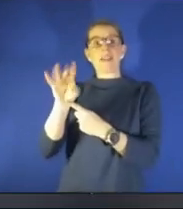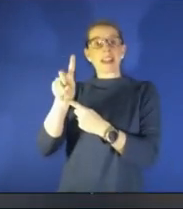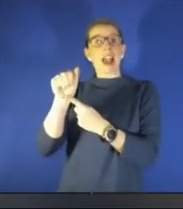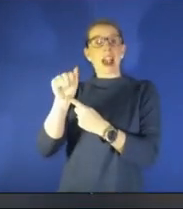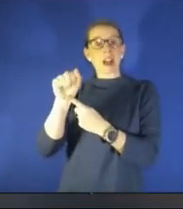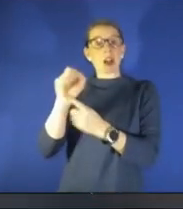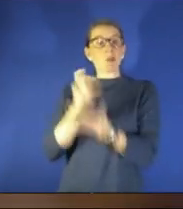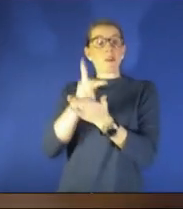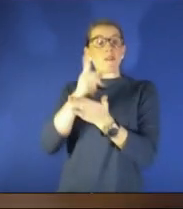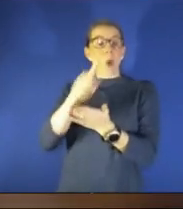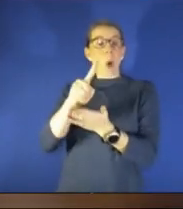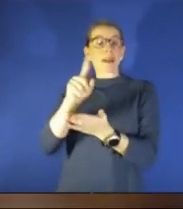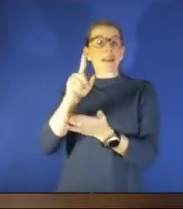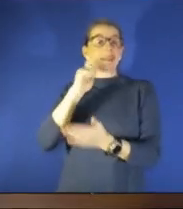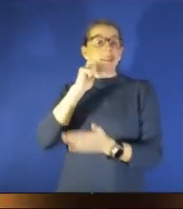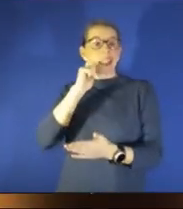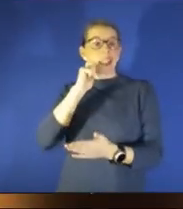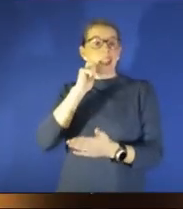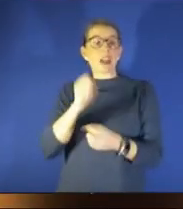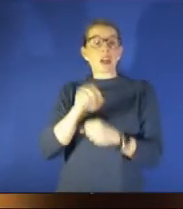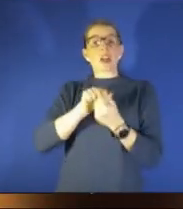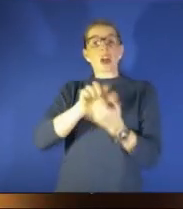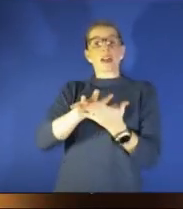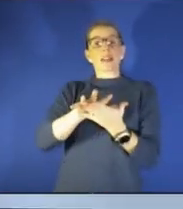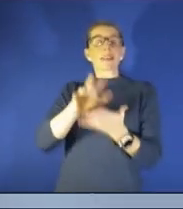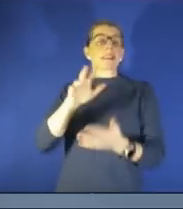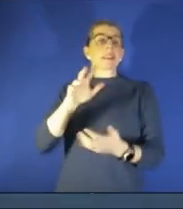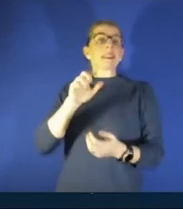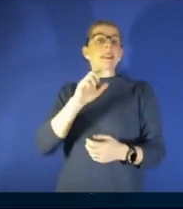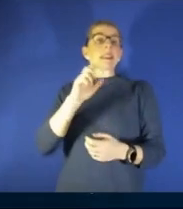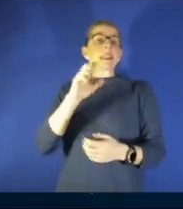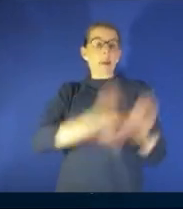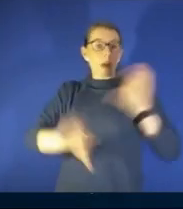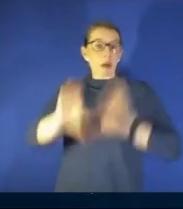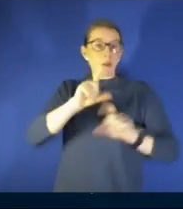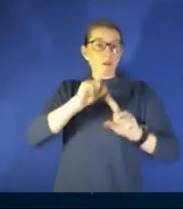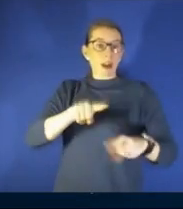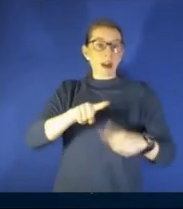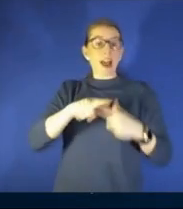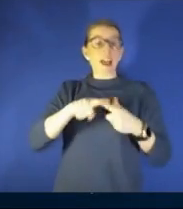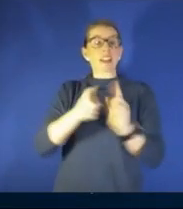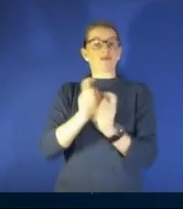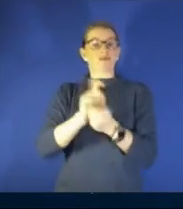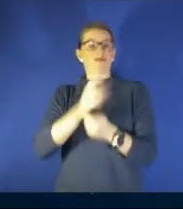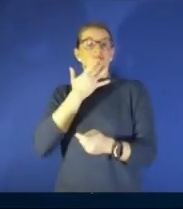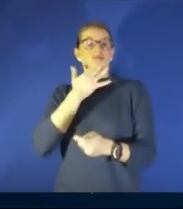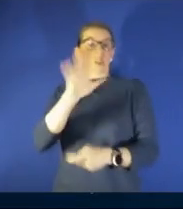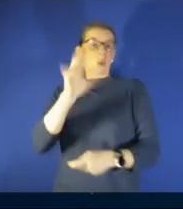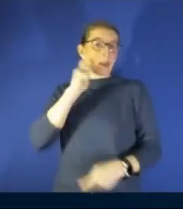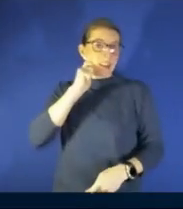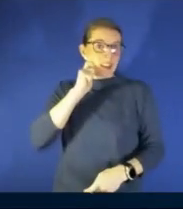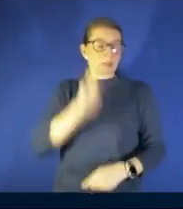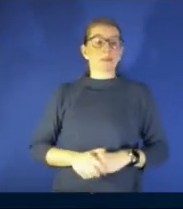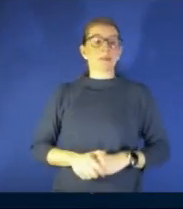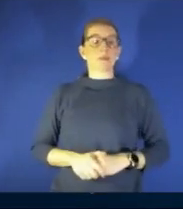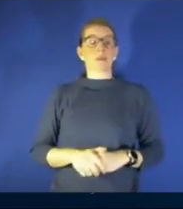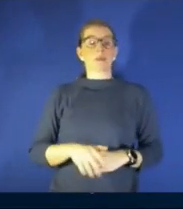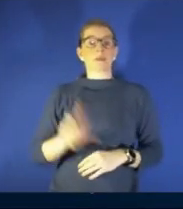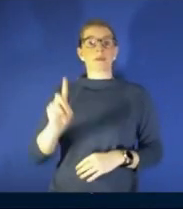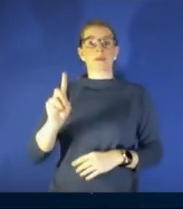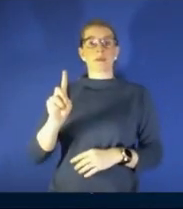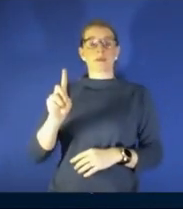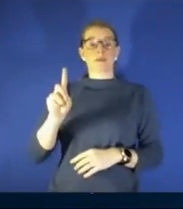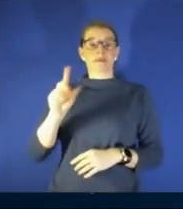it causes a chemical reaction when it heats and it's applied and then pigments your skin dermatologists around the world are warning people not